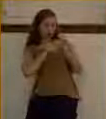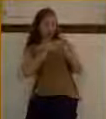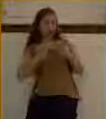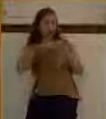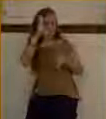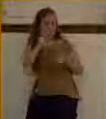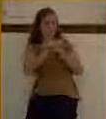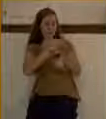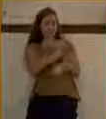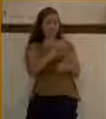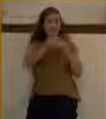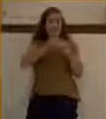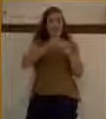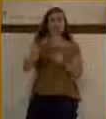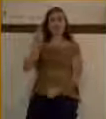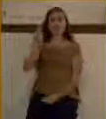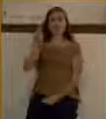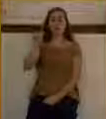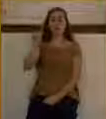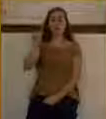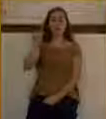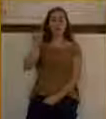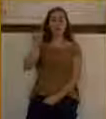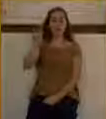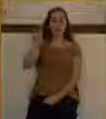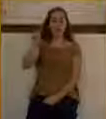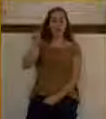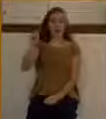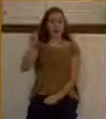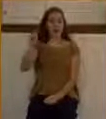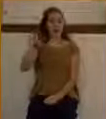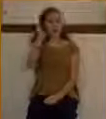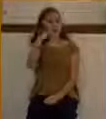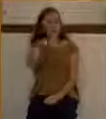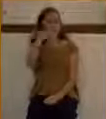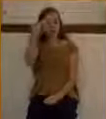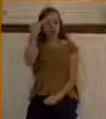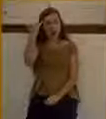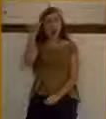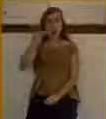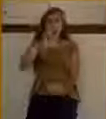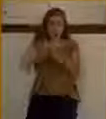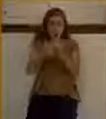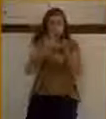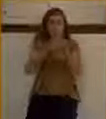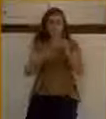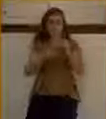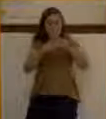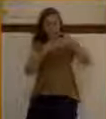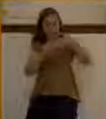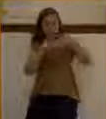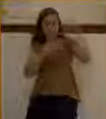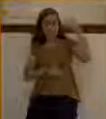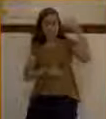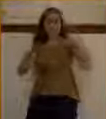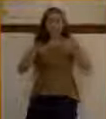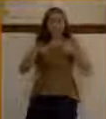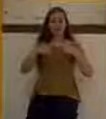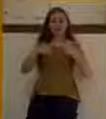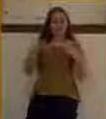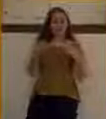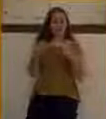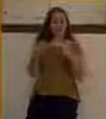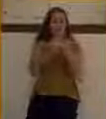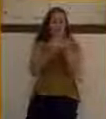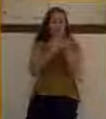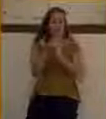name, Bartimaeus, and that's unusual because let me tell you that of all the people that received the healing from Jesus in the Gospels, this is the